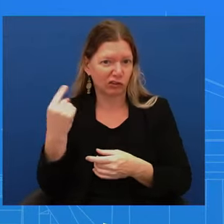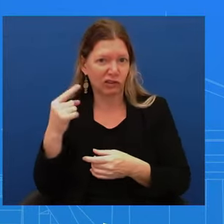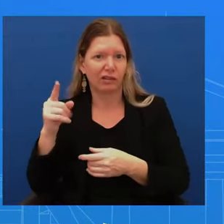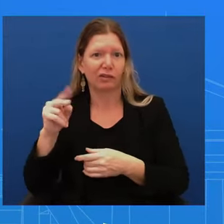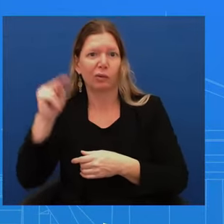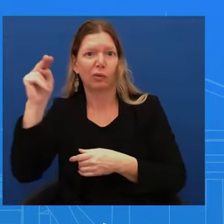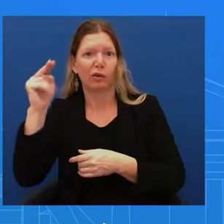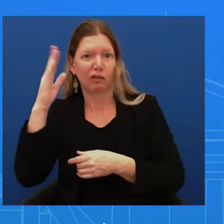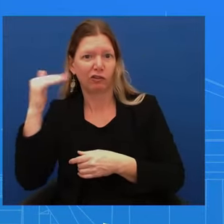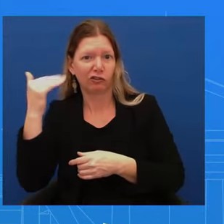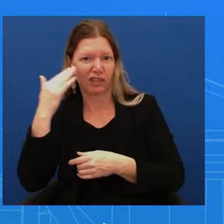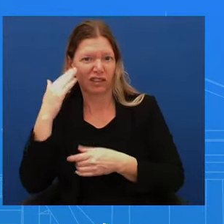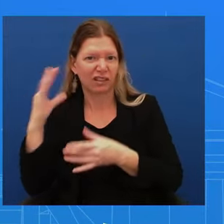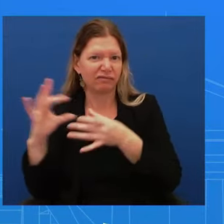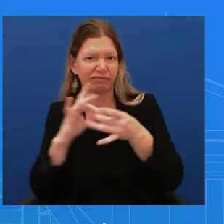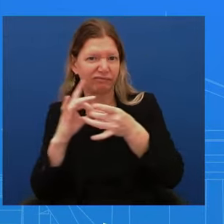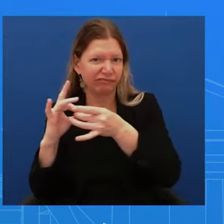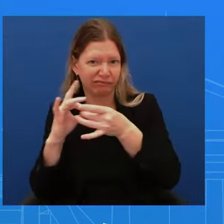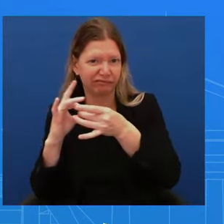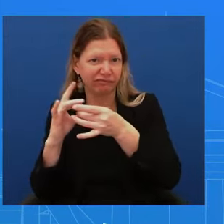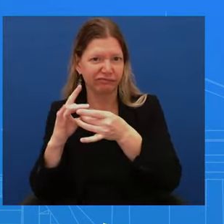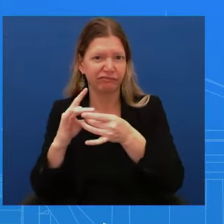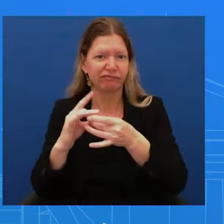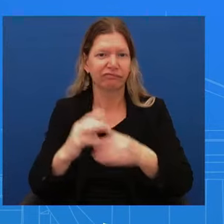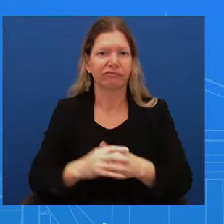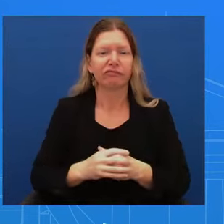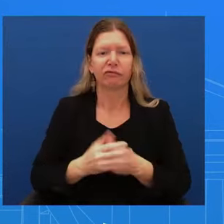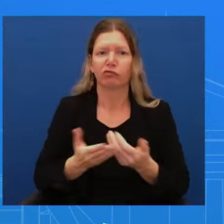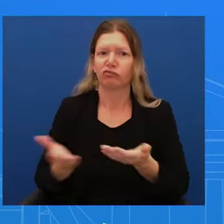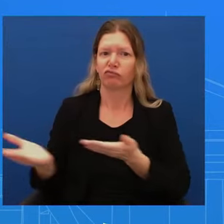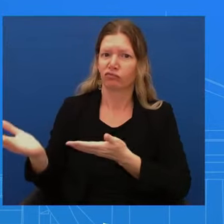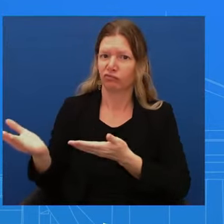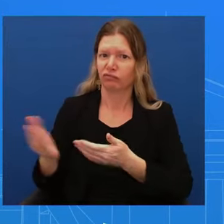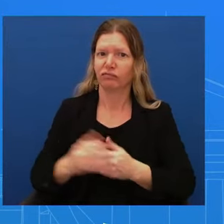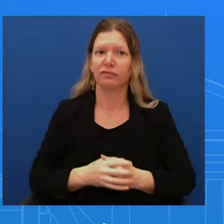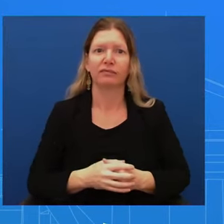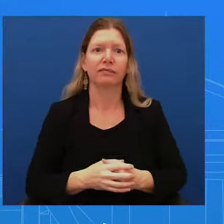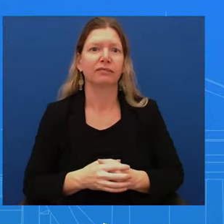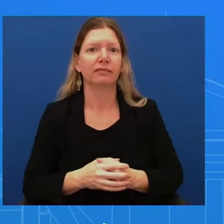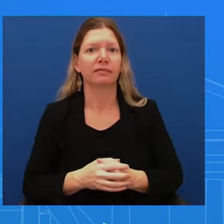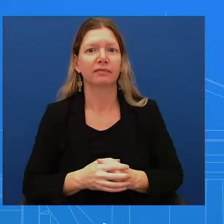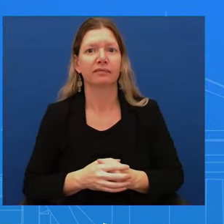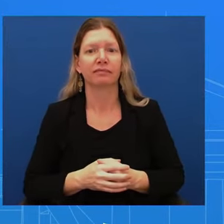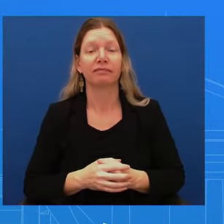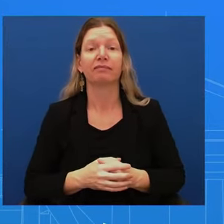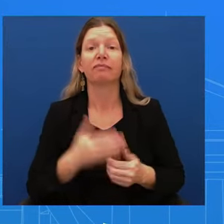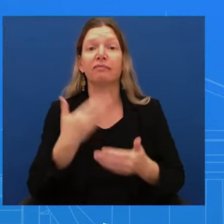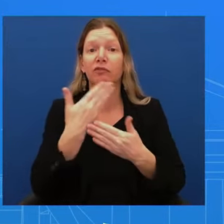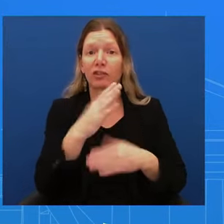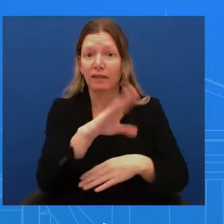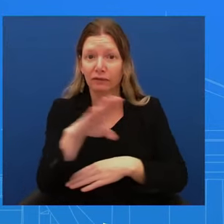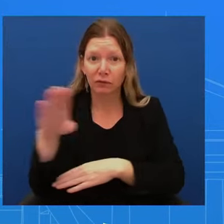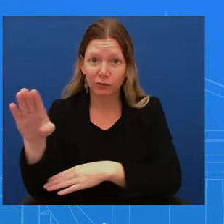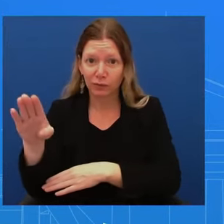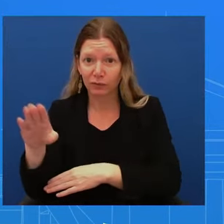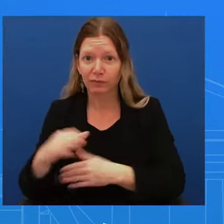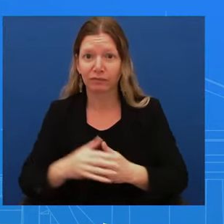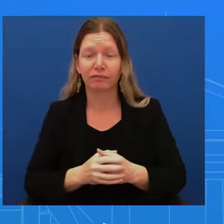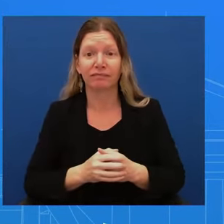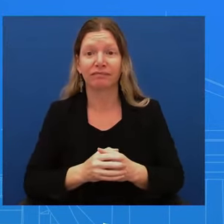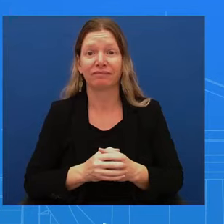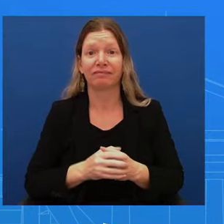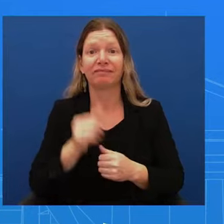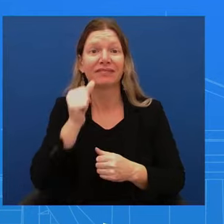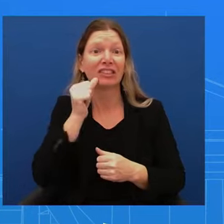Good afternoon, everybody. Good afternoon. Good afternoon. So yesterday, Launcher launched its most